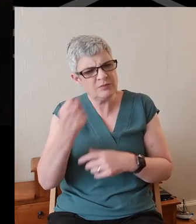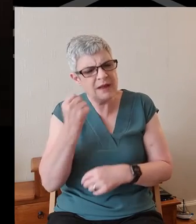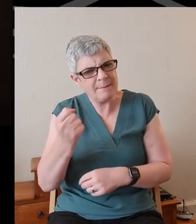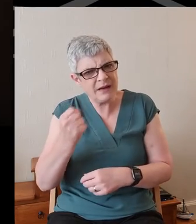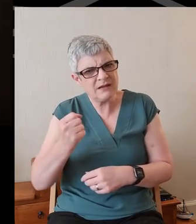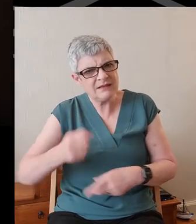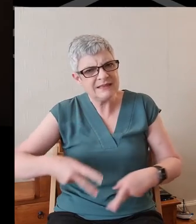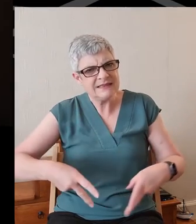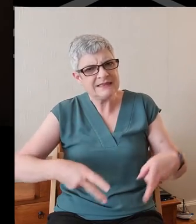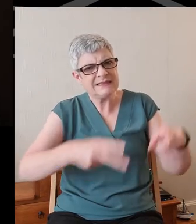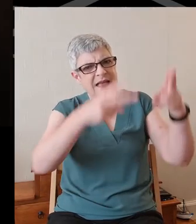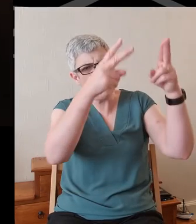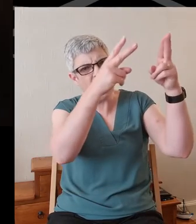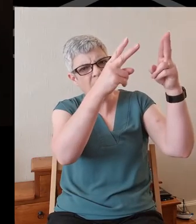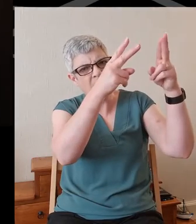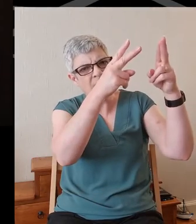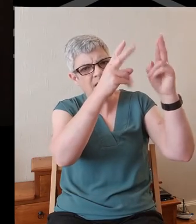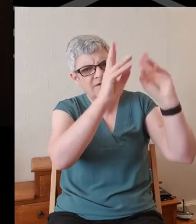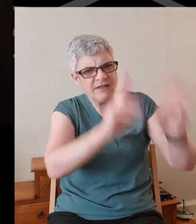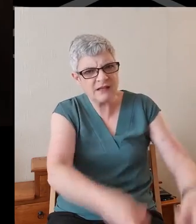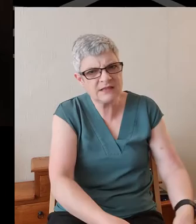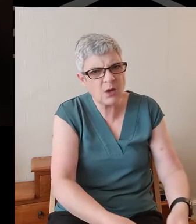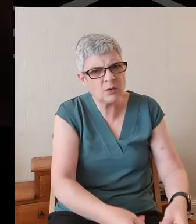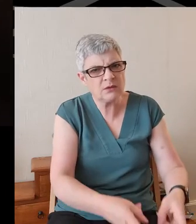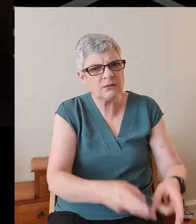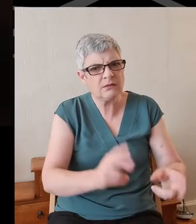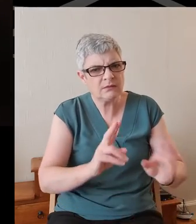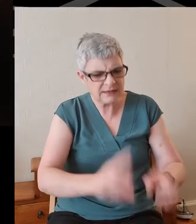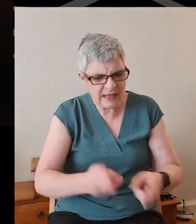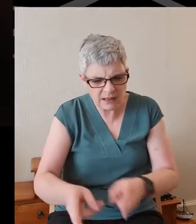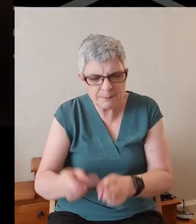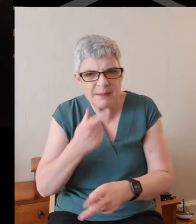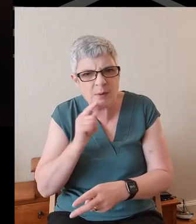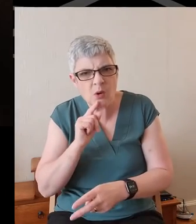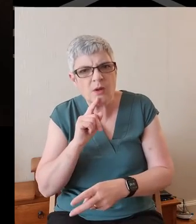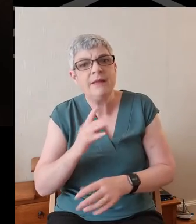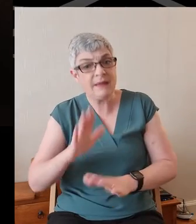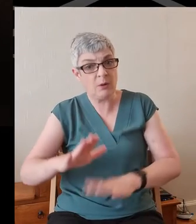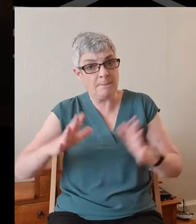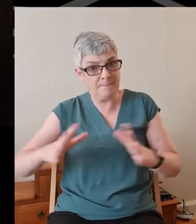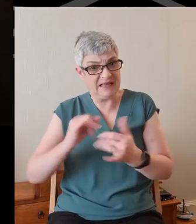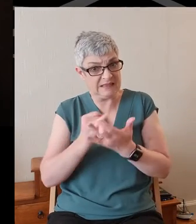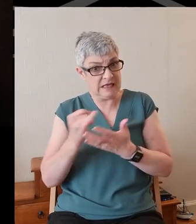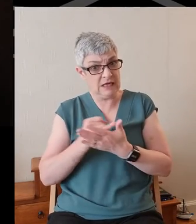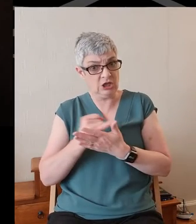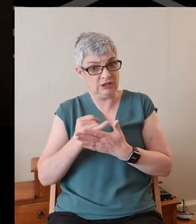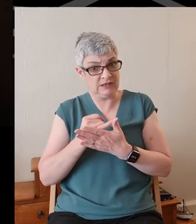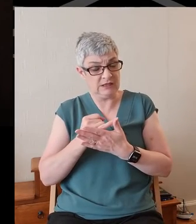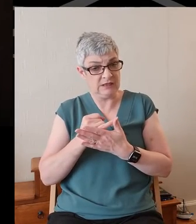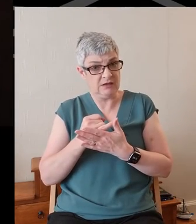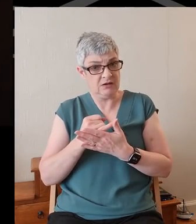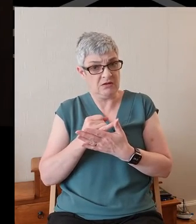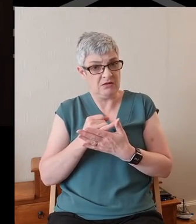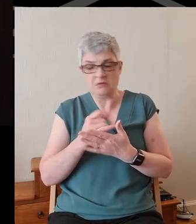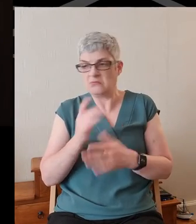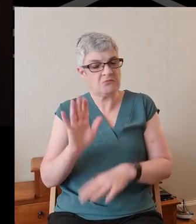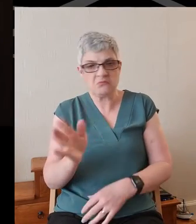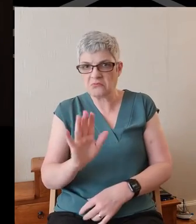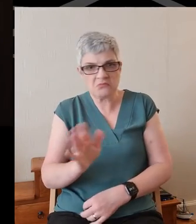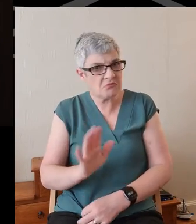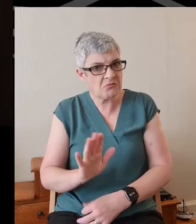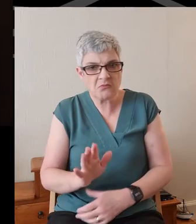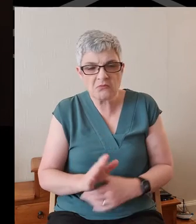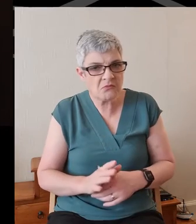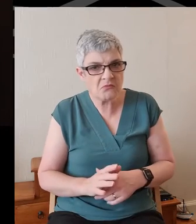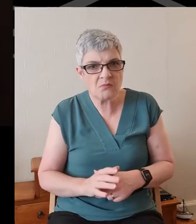tower that fell down in Jerusalem and killed a number of folks? Do you think they were the biggest sinners in Jerusalem, the people that the tower fell on? No, they weren't.